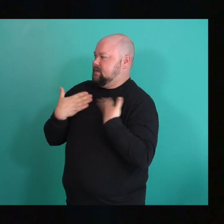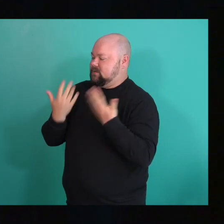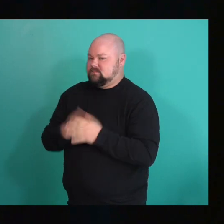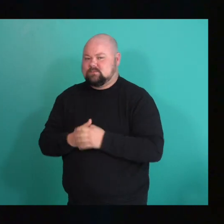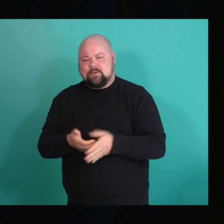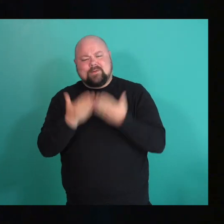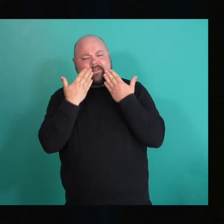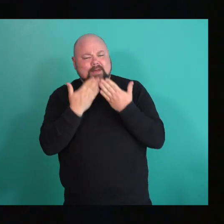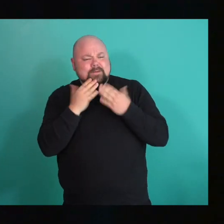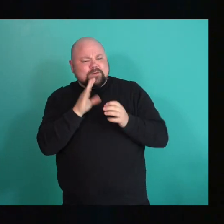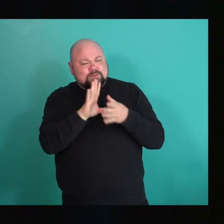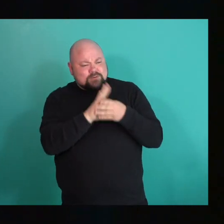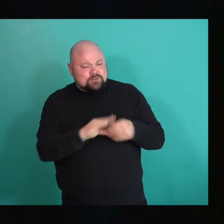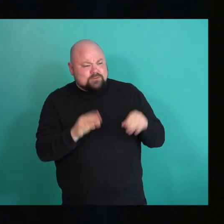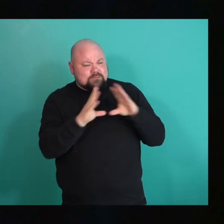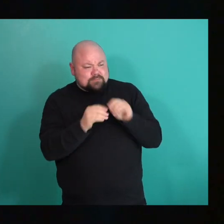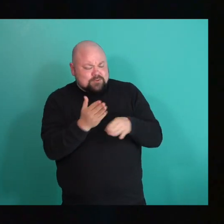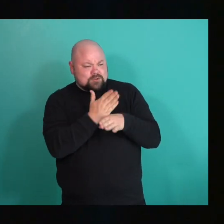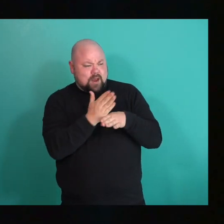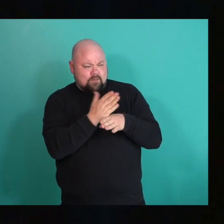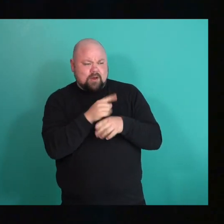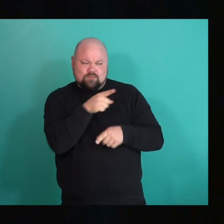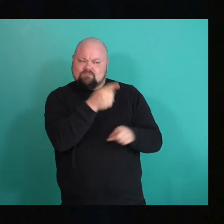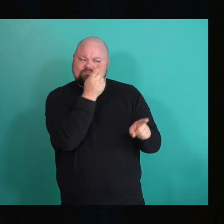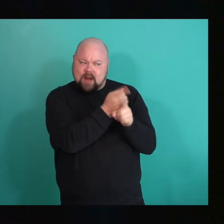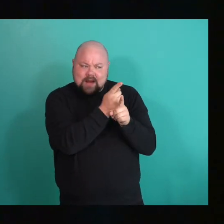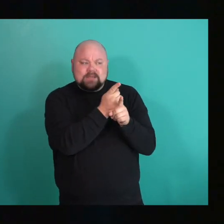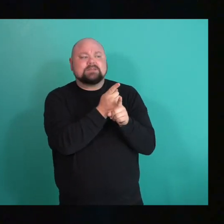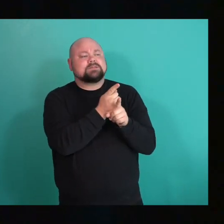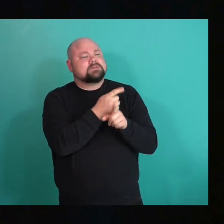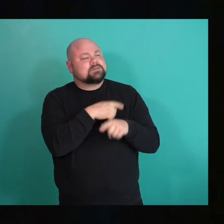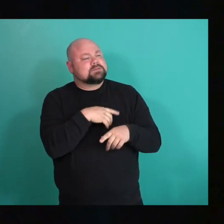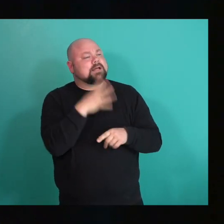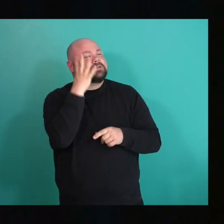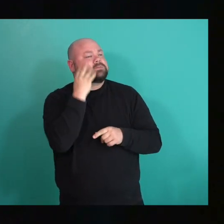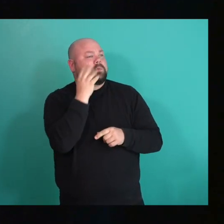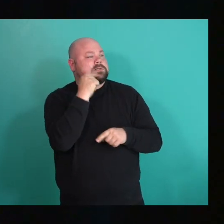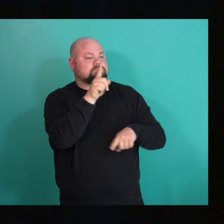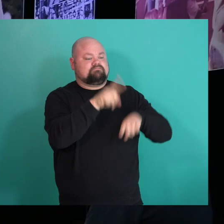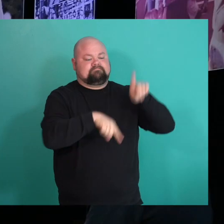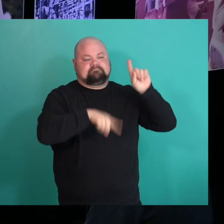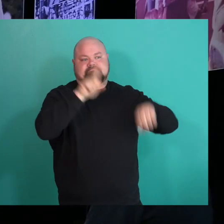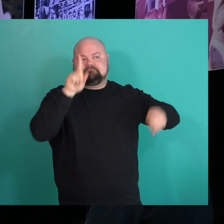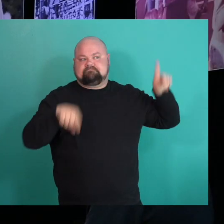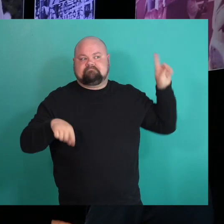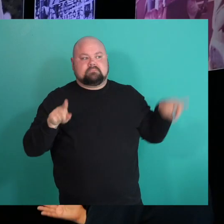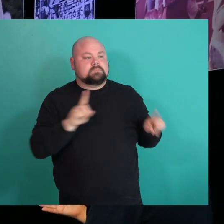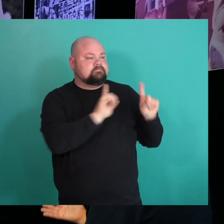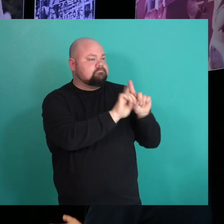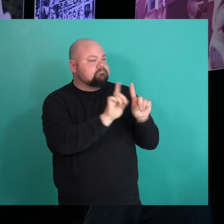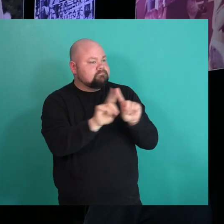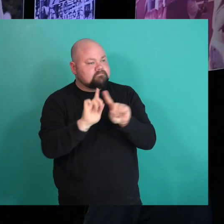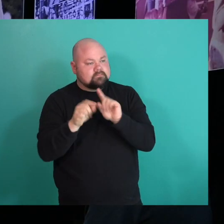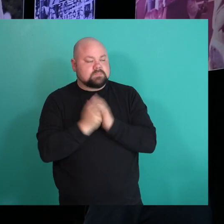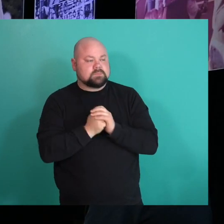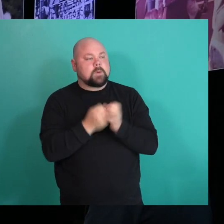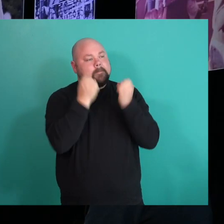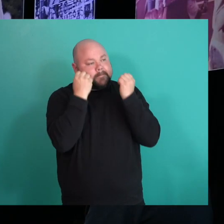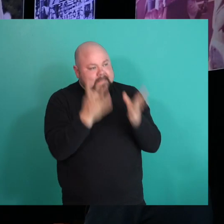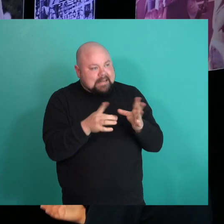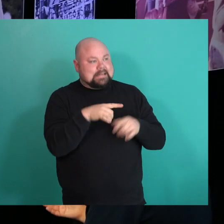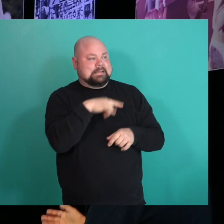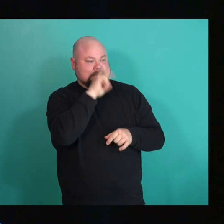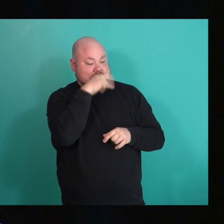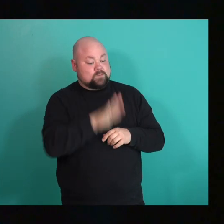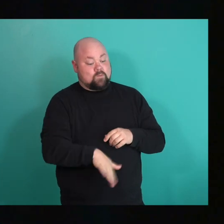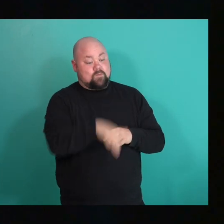think, uh, I think you're so right. There's so many, like, there's such a diversity of experience. And I think there are a lot of kids growing up